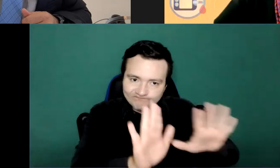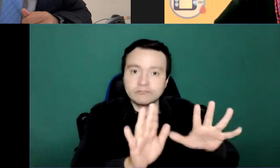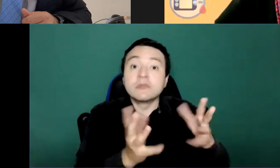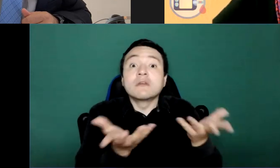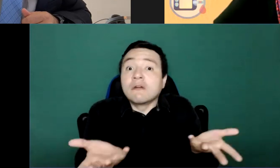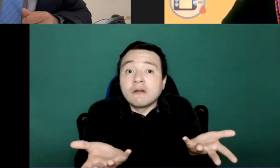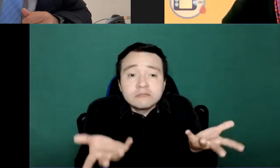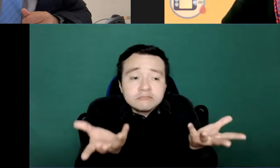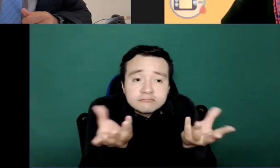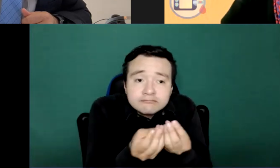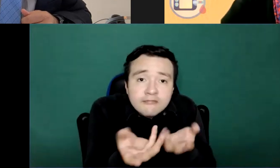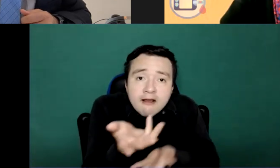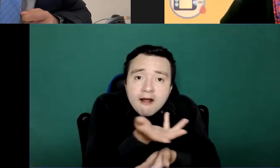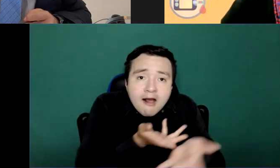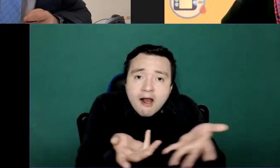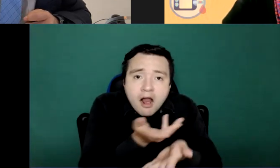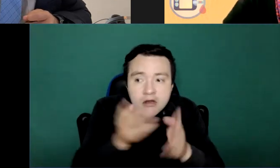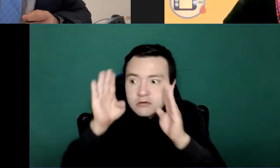and opportunities for exchange